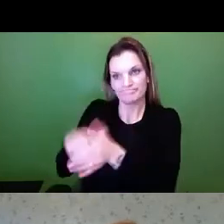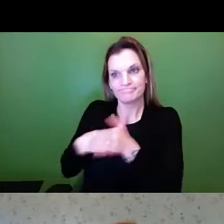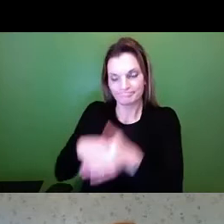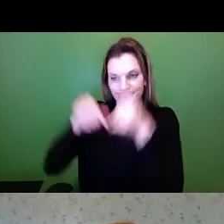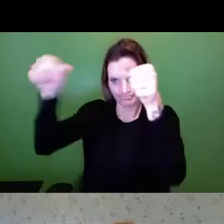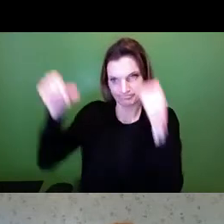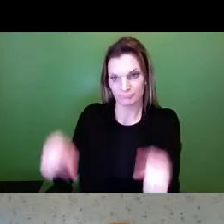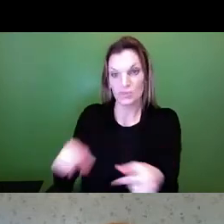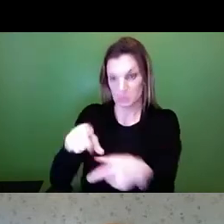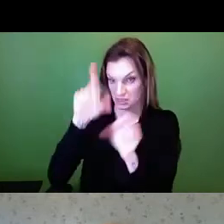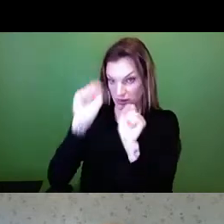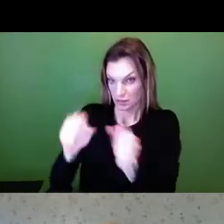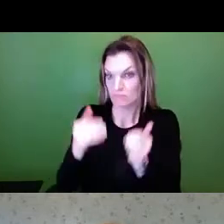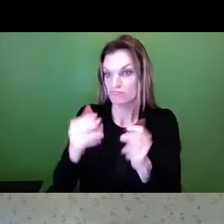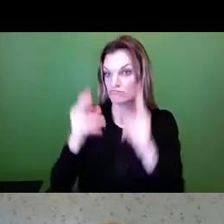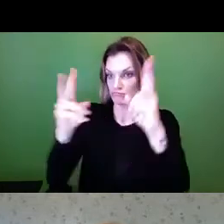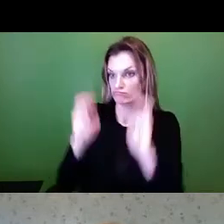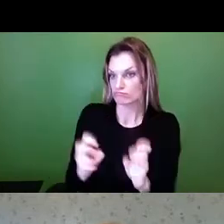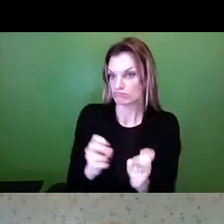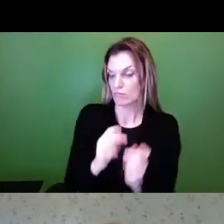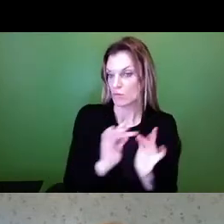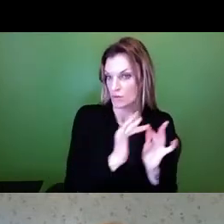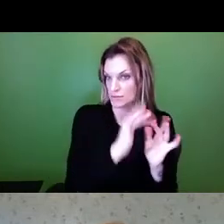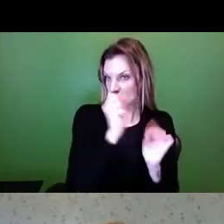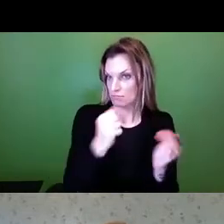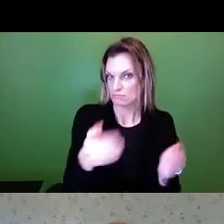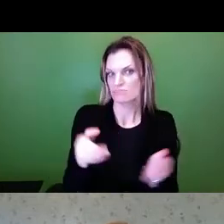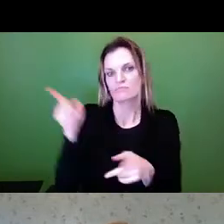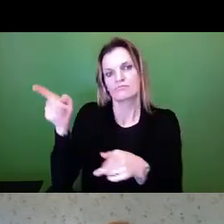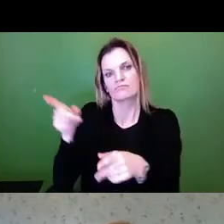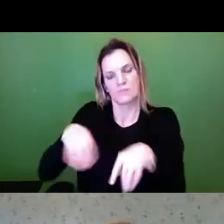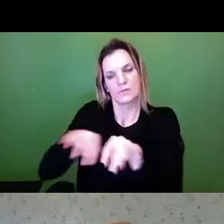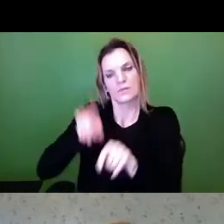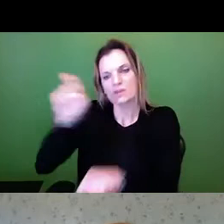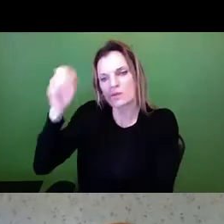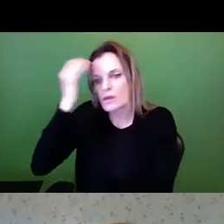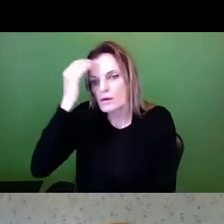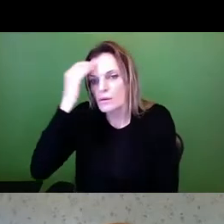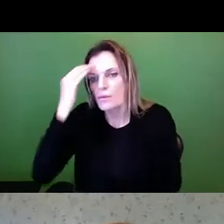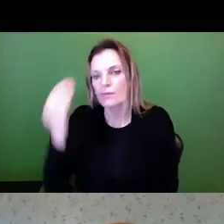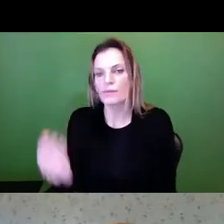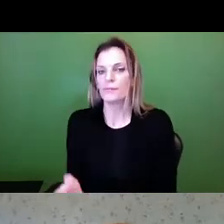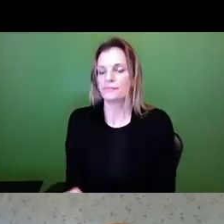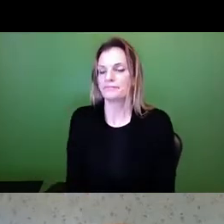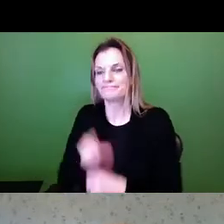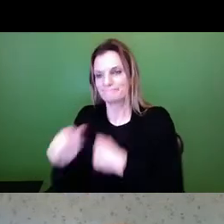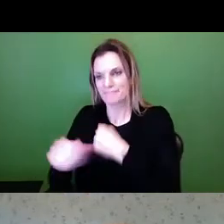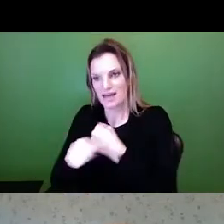The employees have a right to know what they're dealing with as far as hazardous materials.